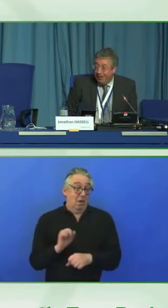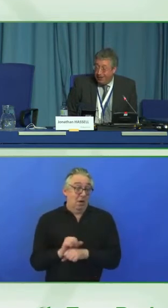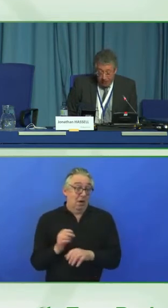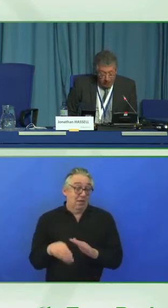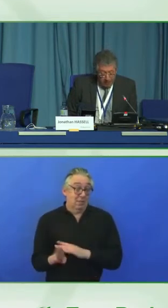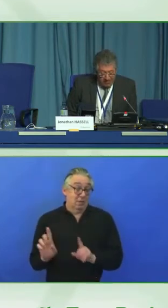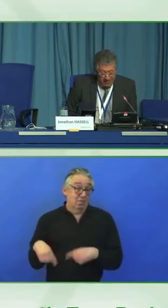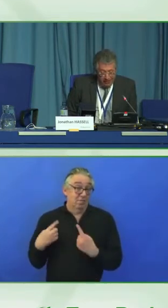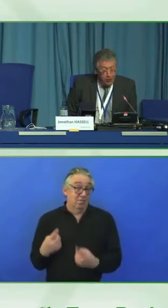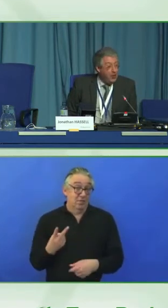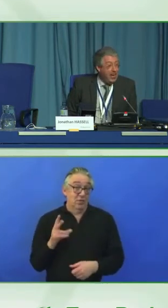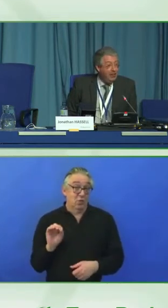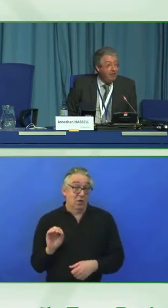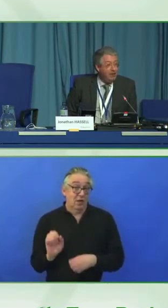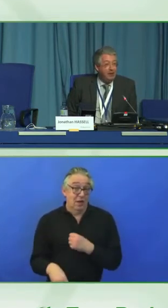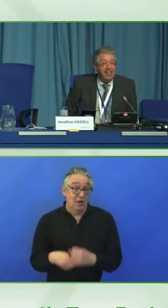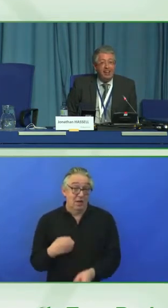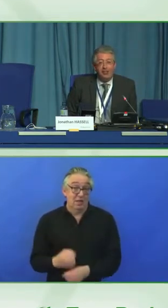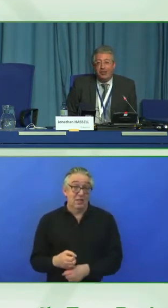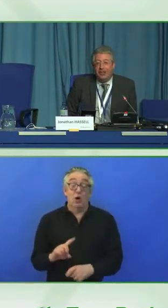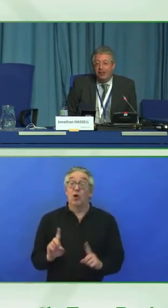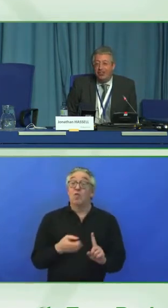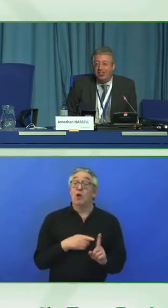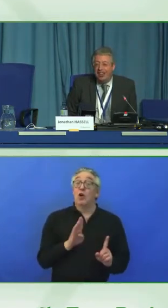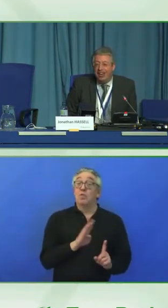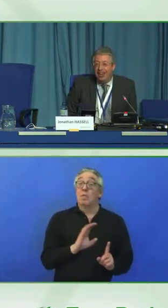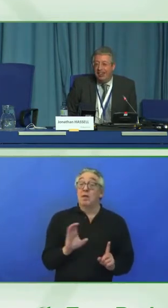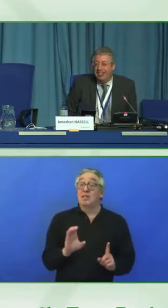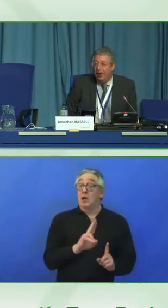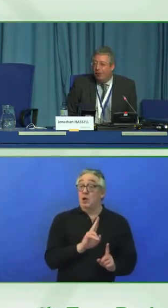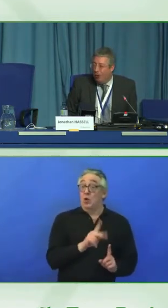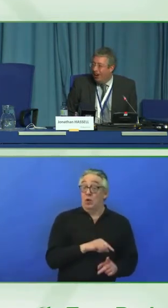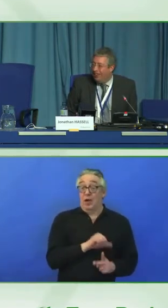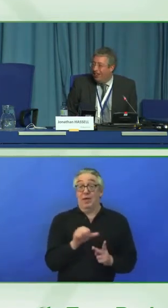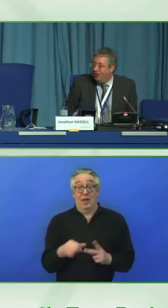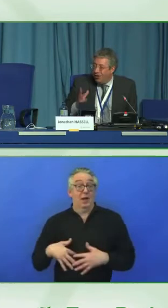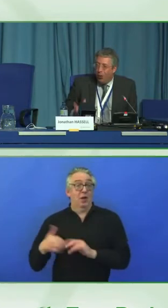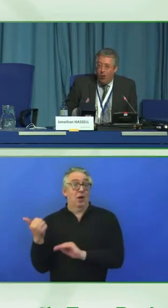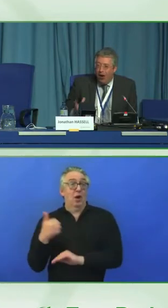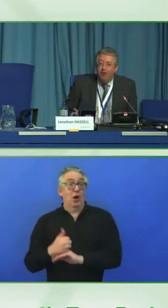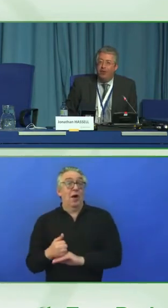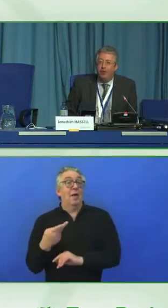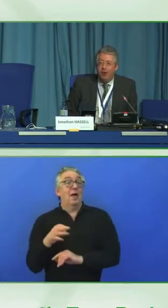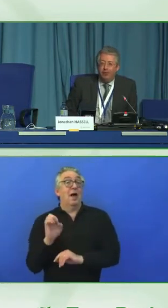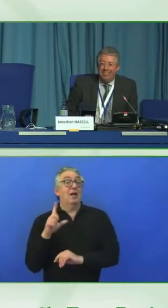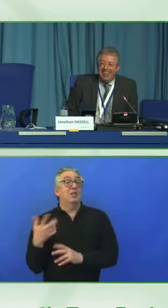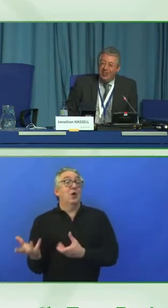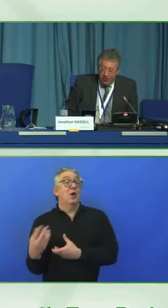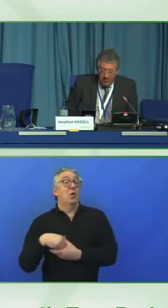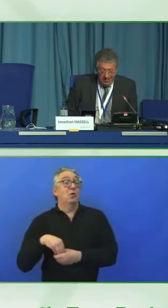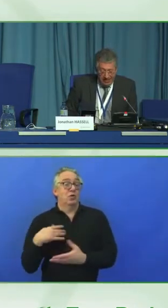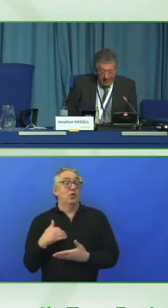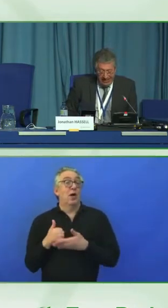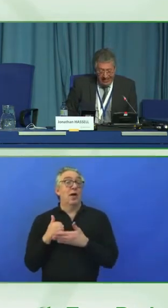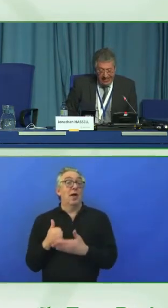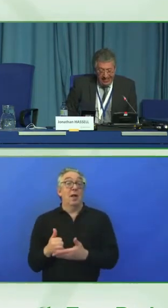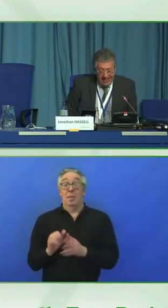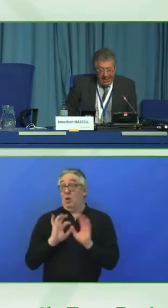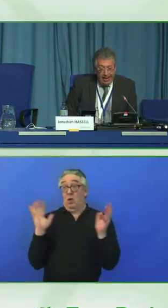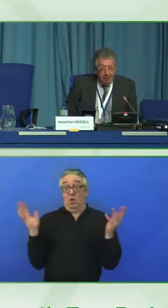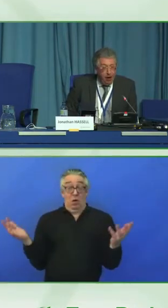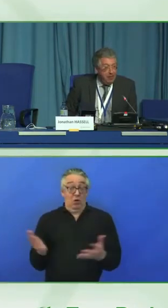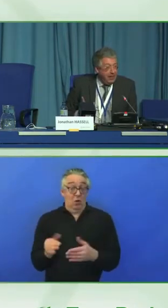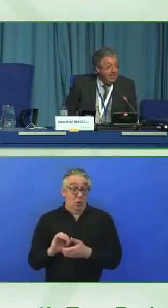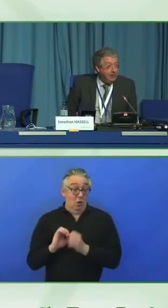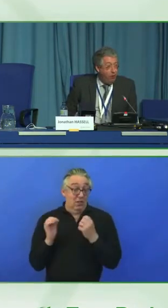First at the BBC in the UK, then founding Hassel Inclusion to help organizations all over the world get good at this.